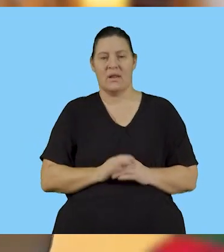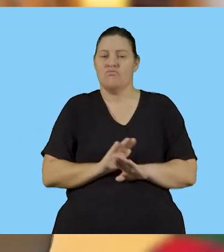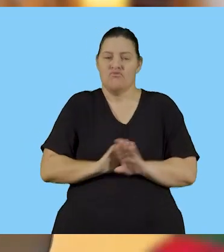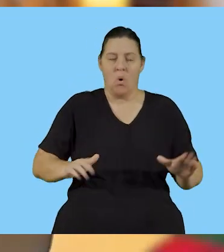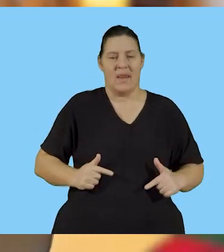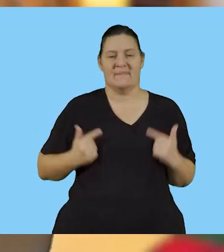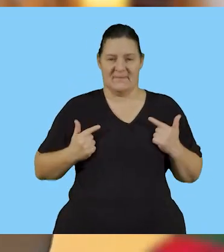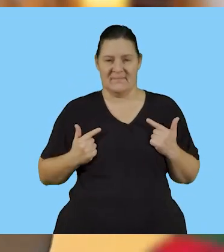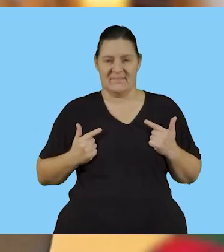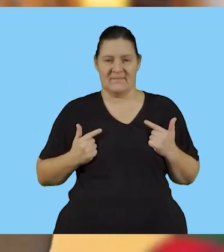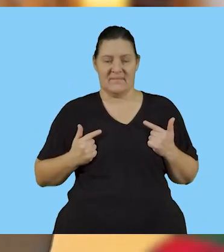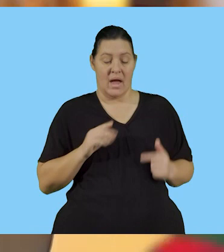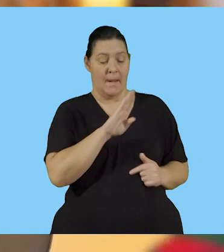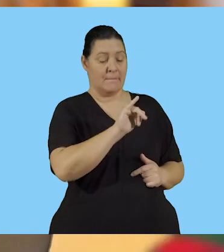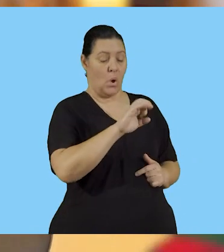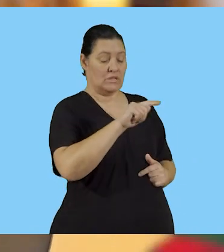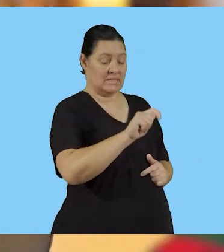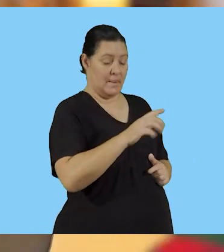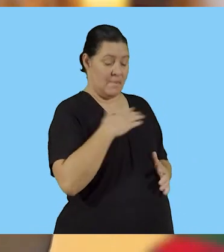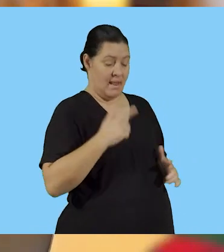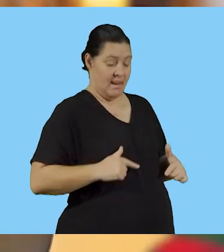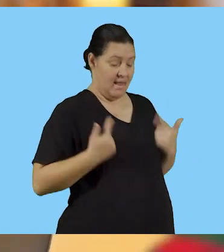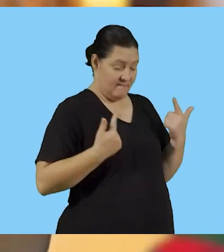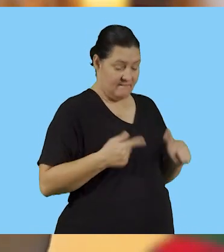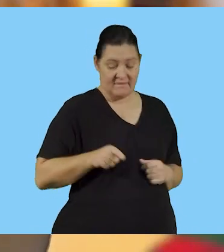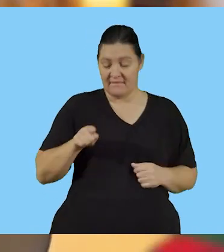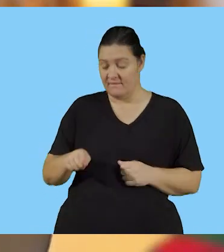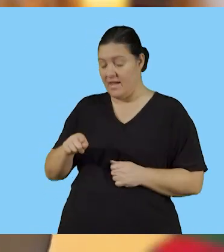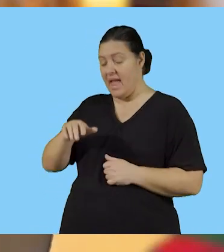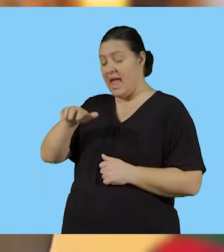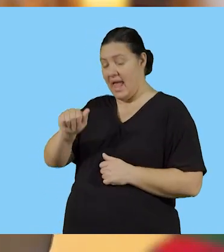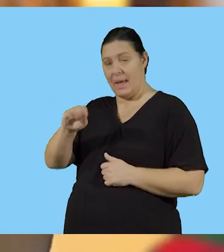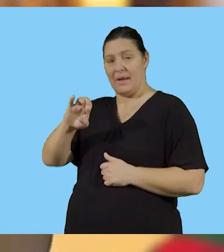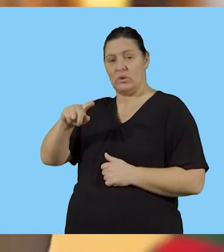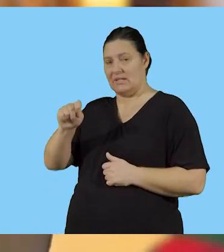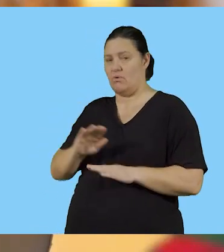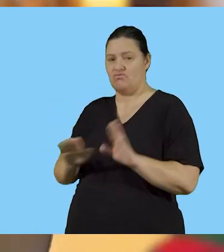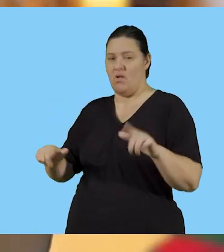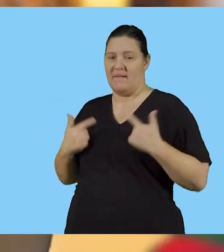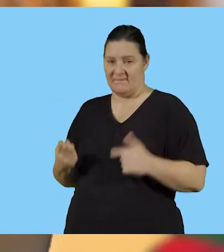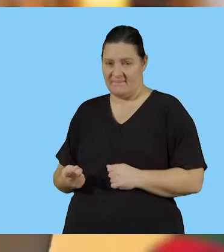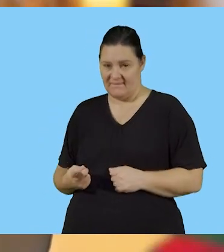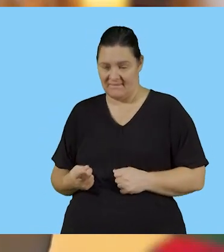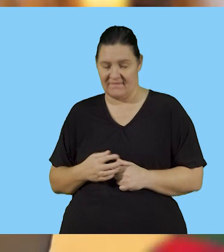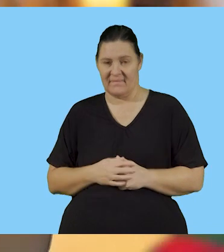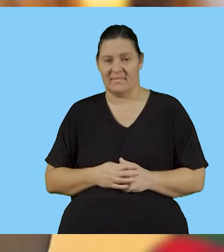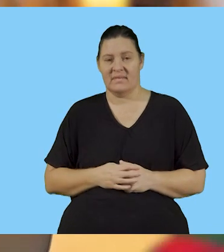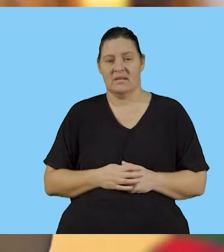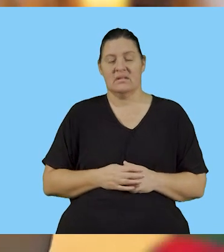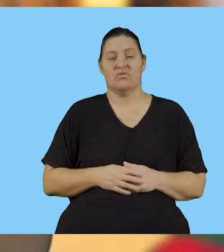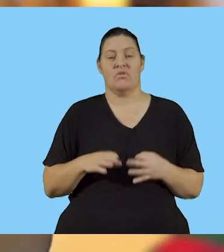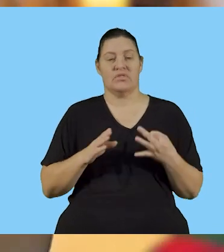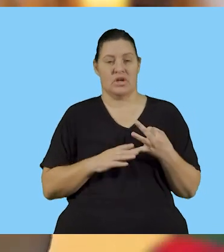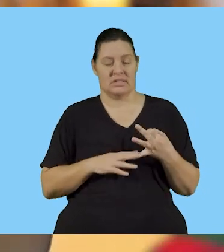means not living. So biotic has to do with life and abiotic, not living.